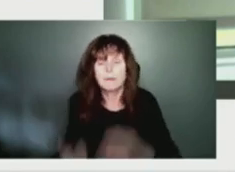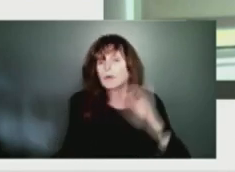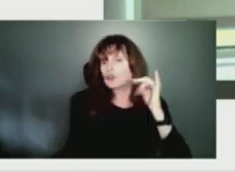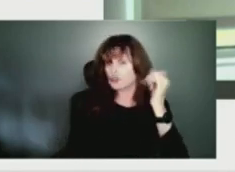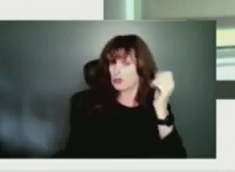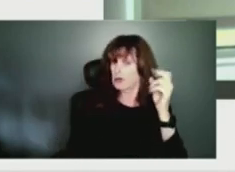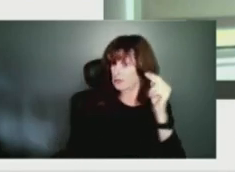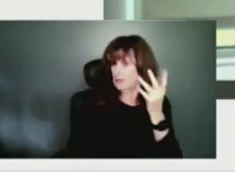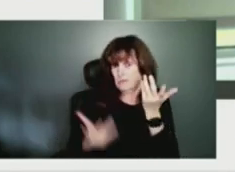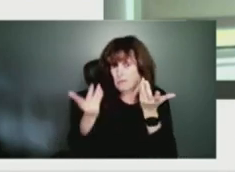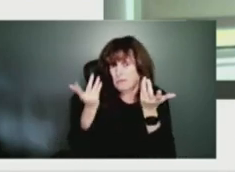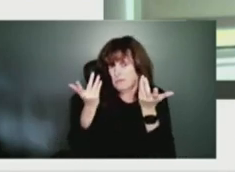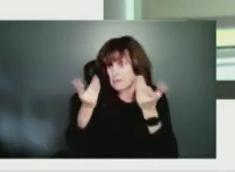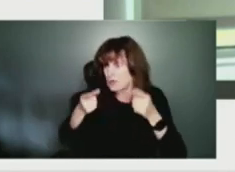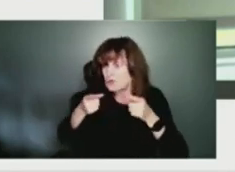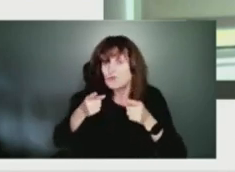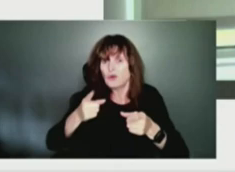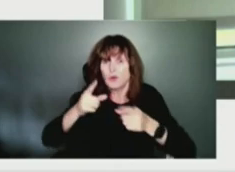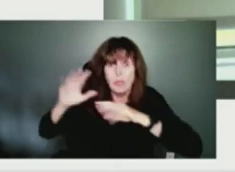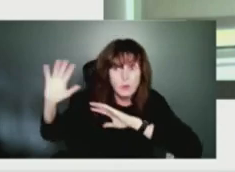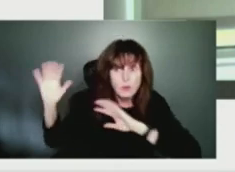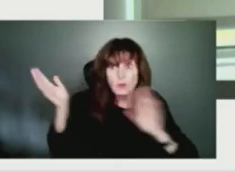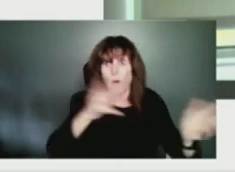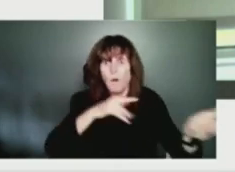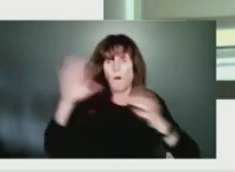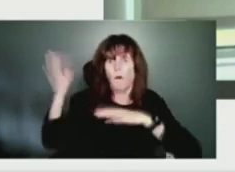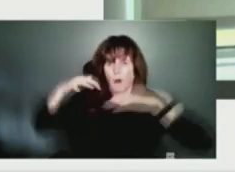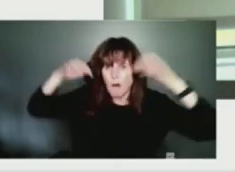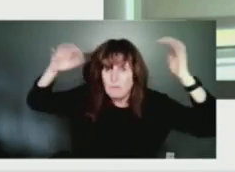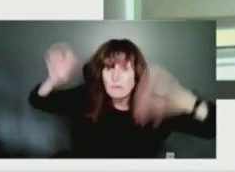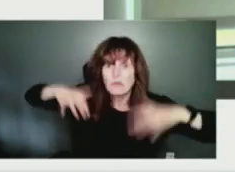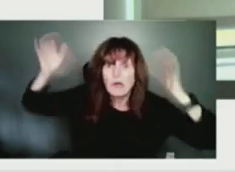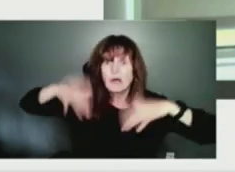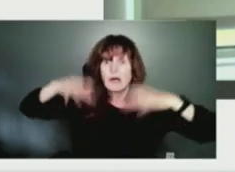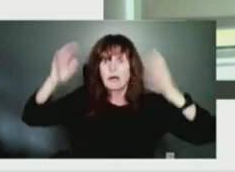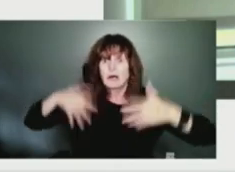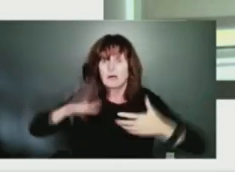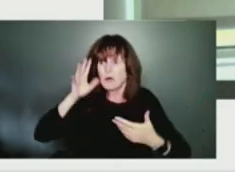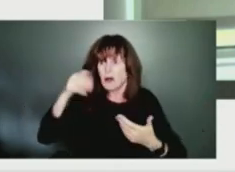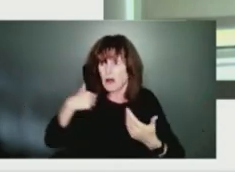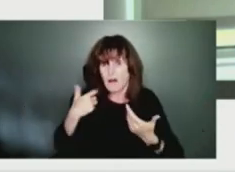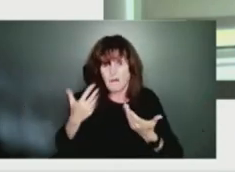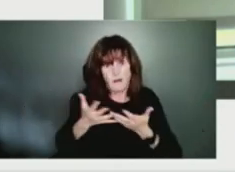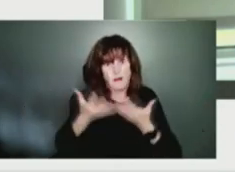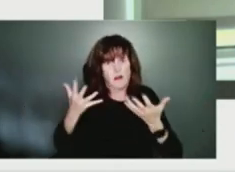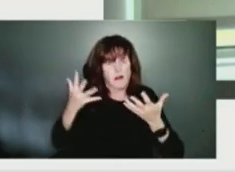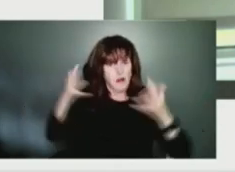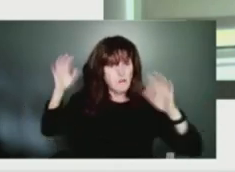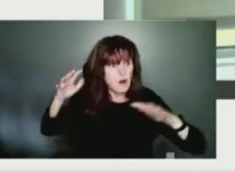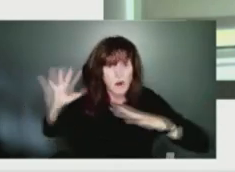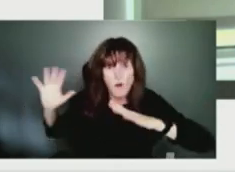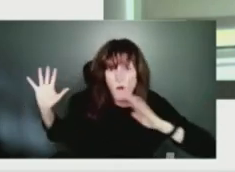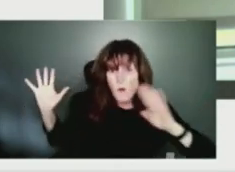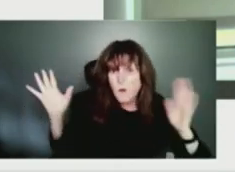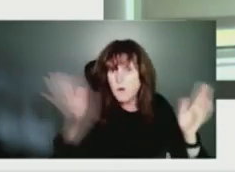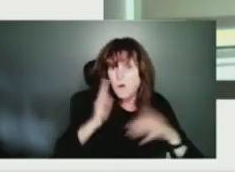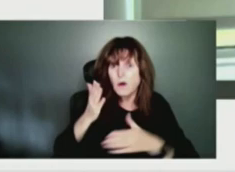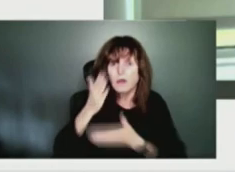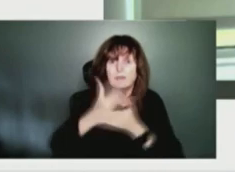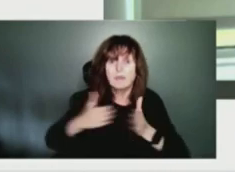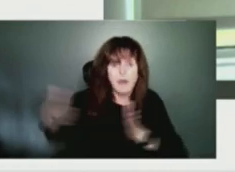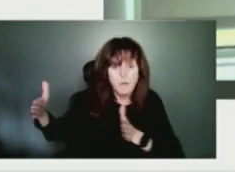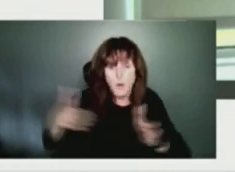where in the province you're going to be, you know, driving through, you know, roads that are underwater or potentially,